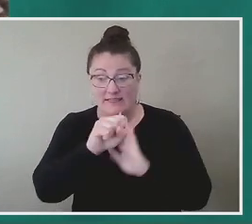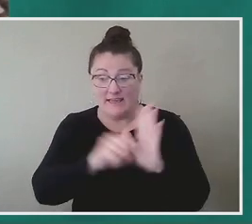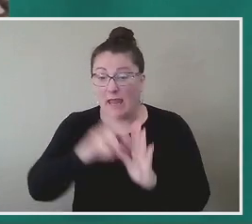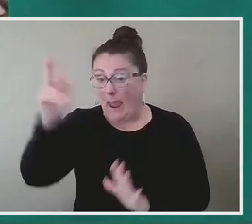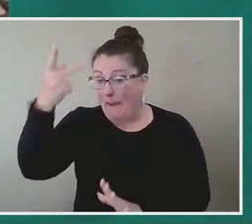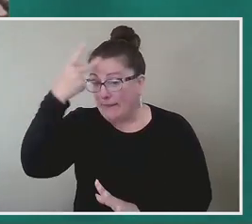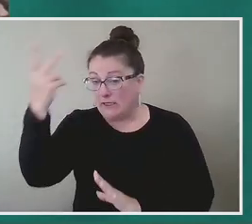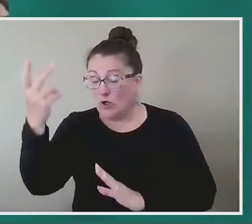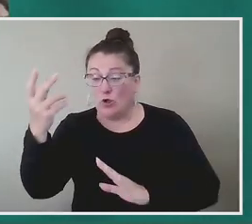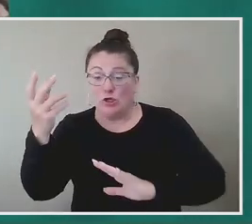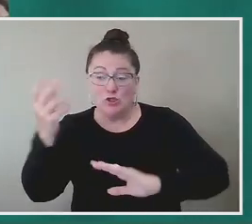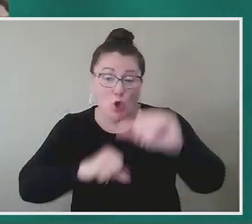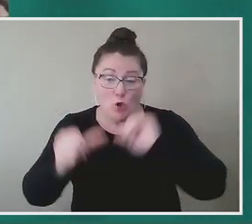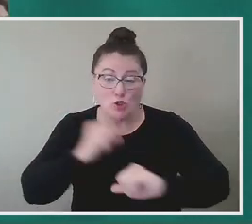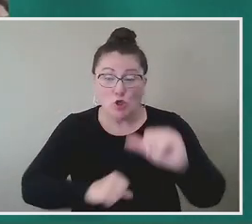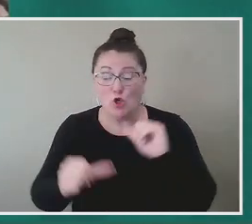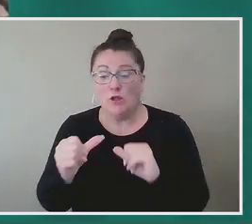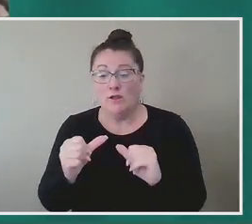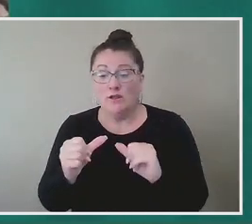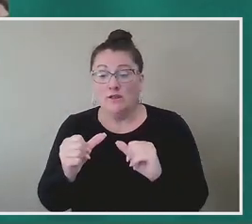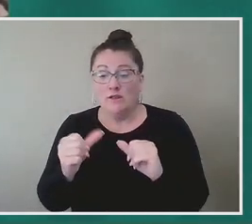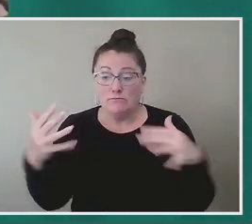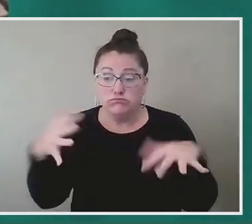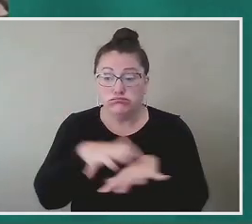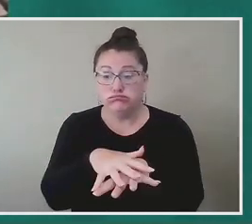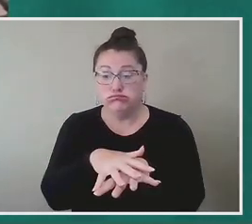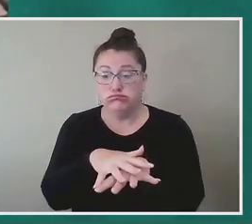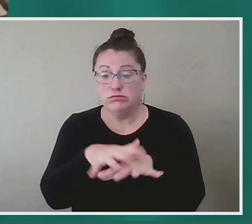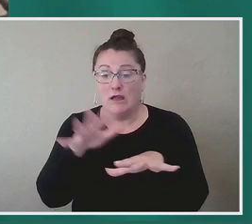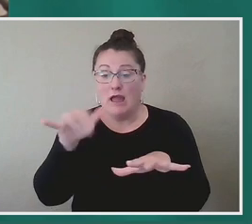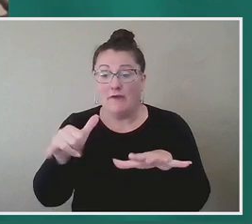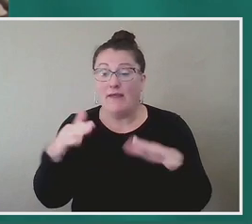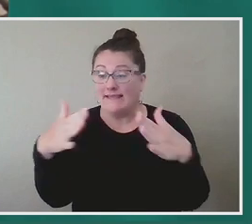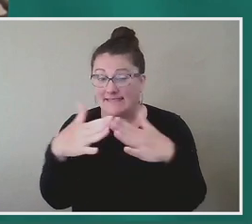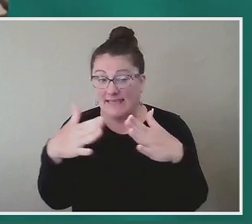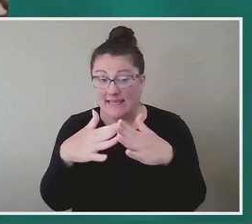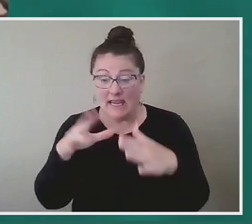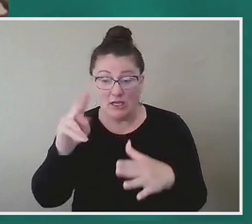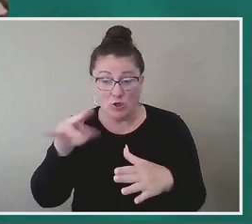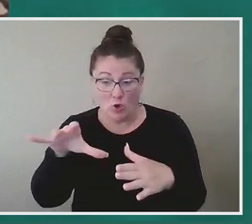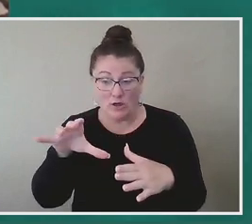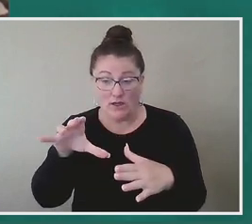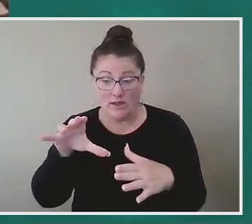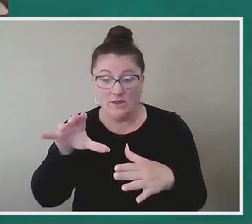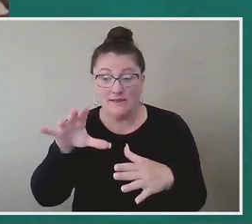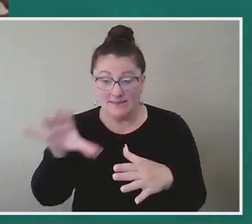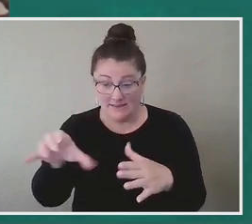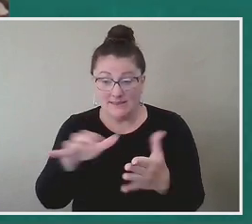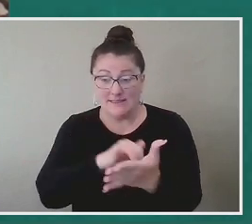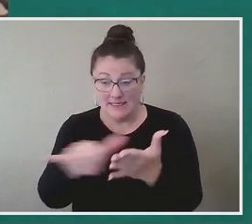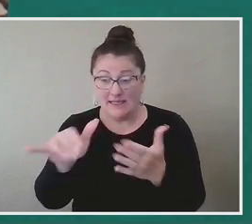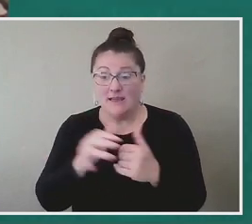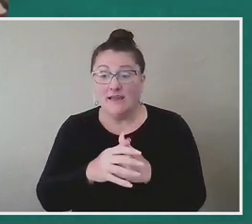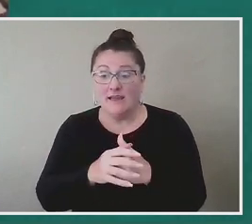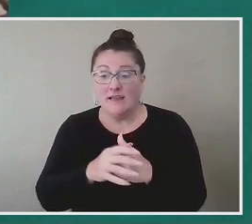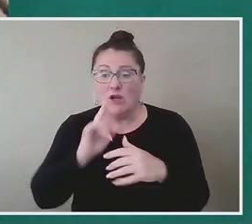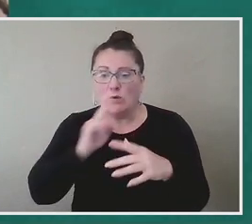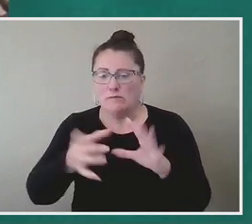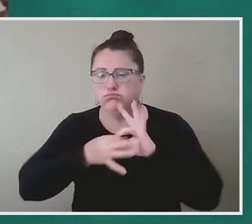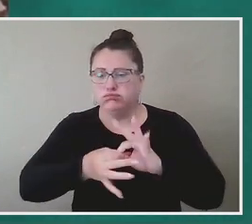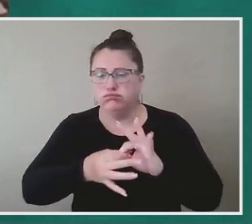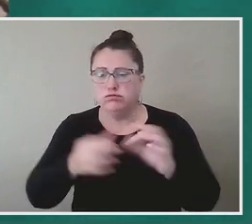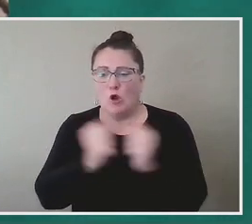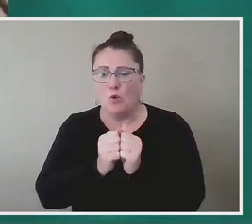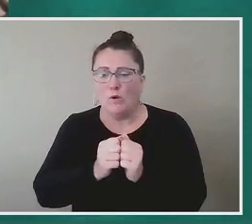infrastructure of, uh, that country or of that city were so deeply entangled with, uh, the slaveocracy of the South.